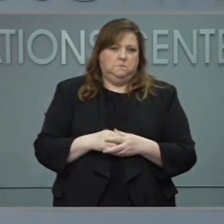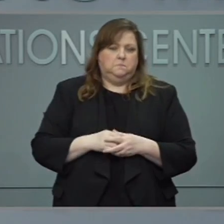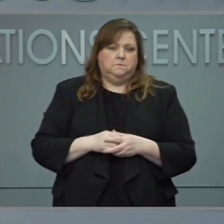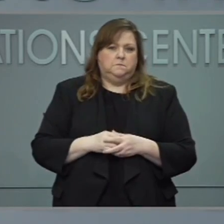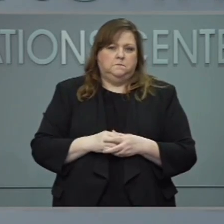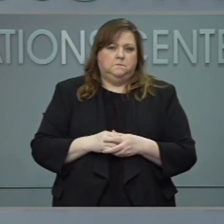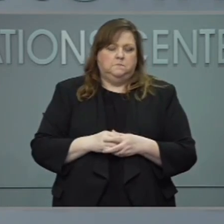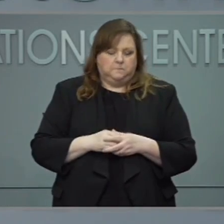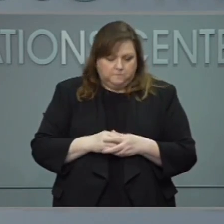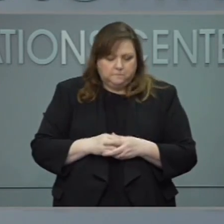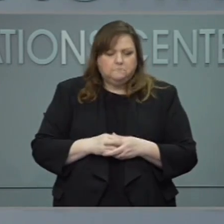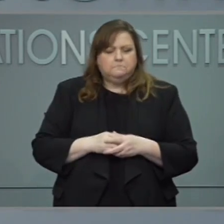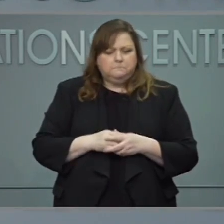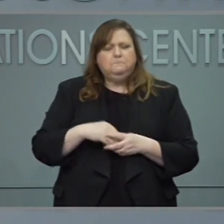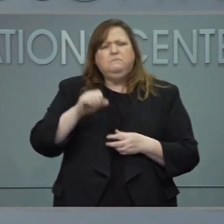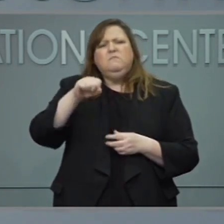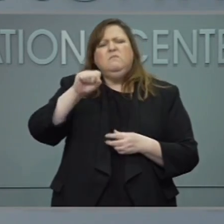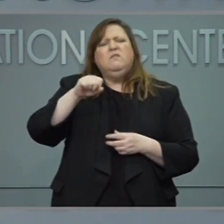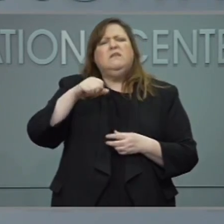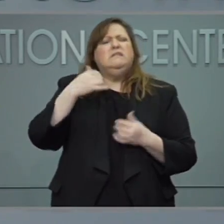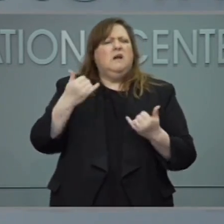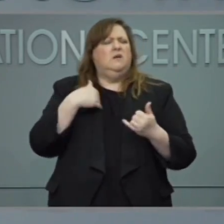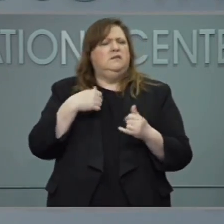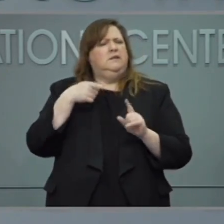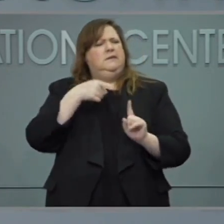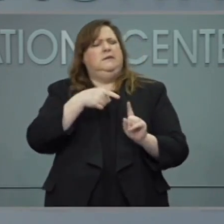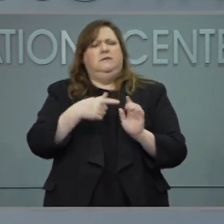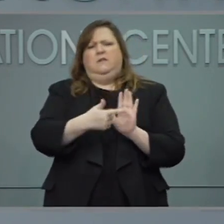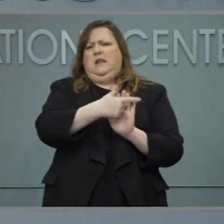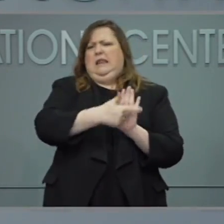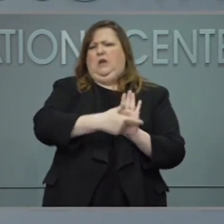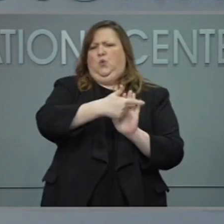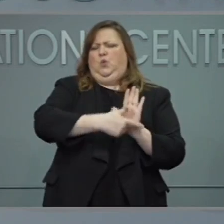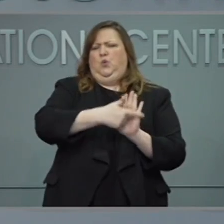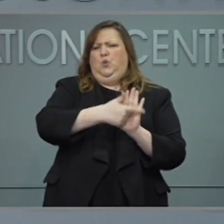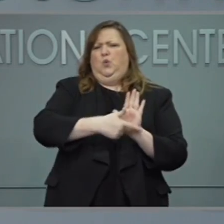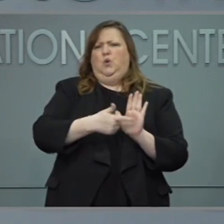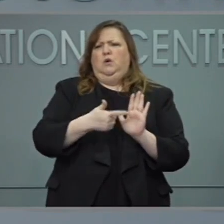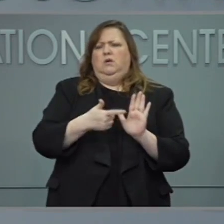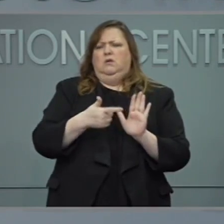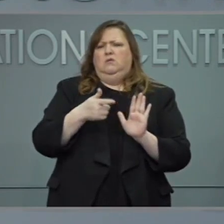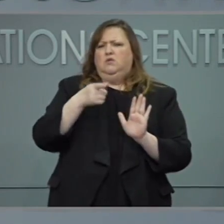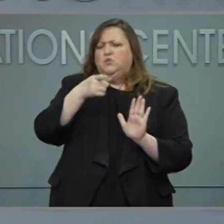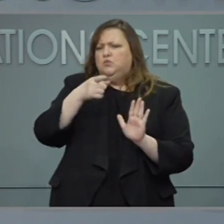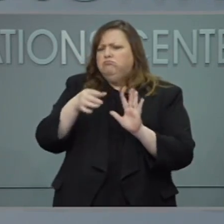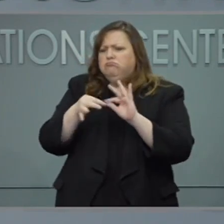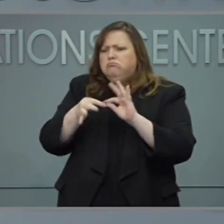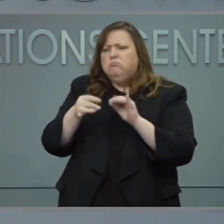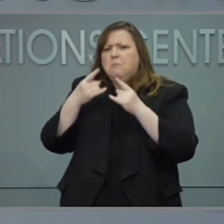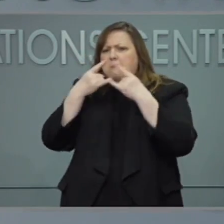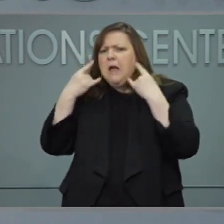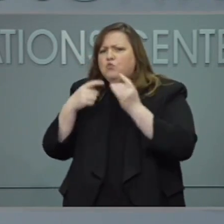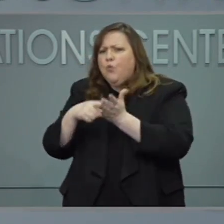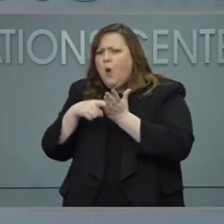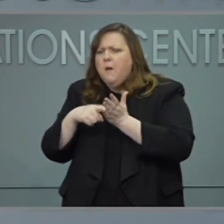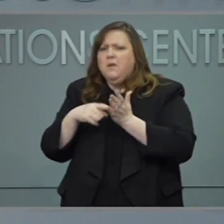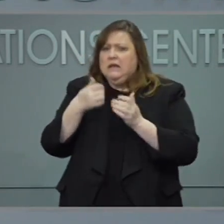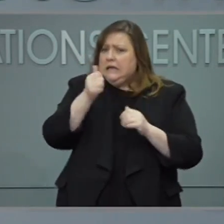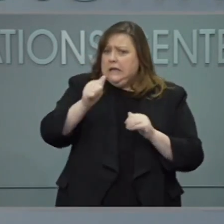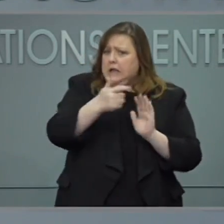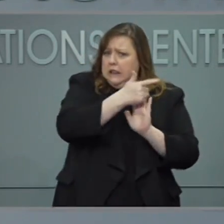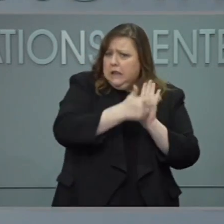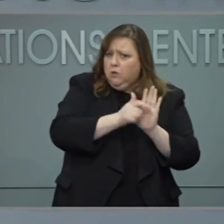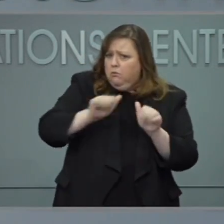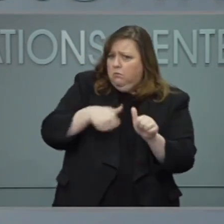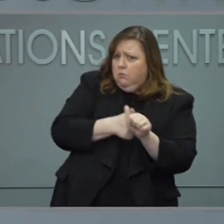The next question is just a legality question. As far as the mask requirements go for, did you guys